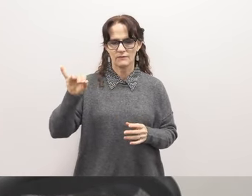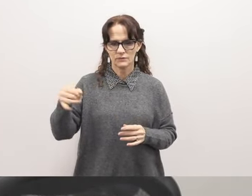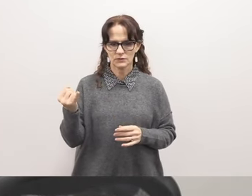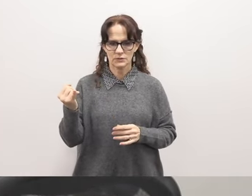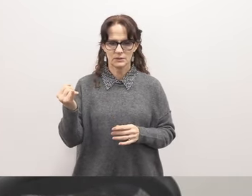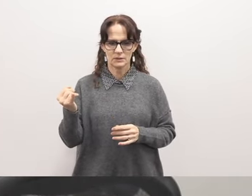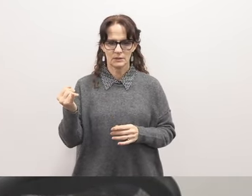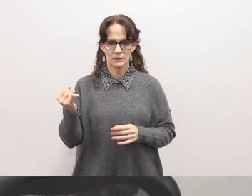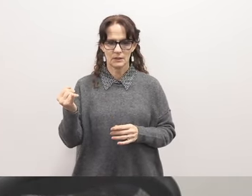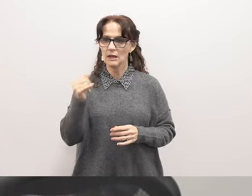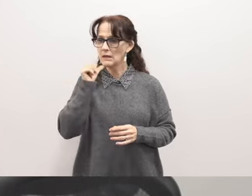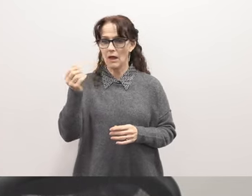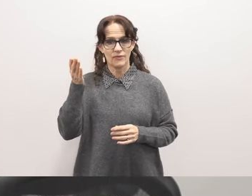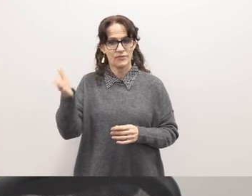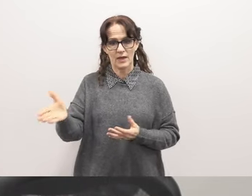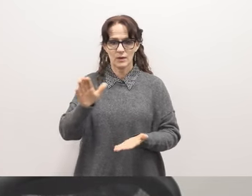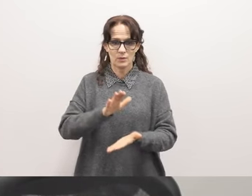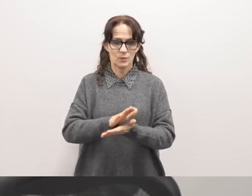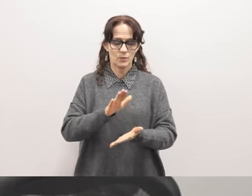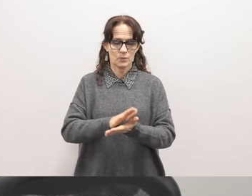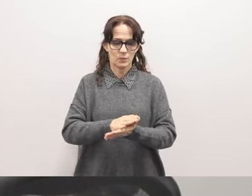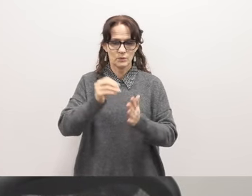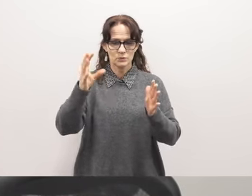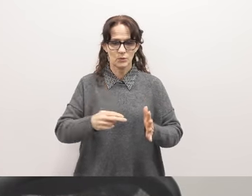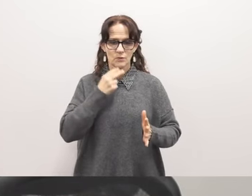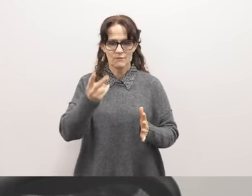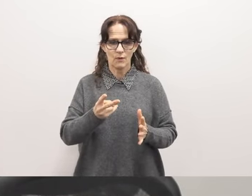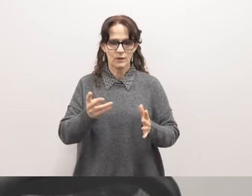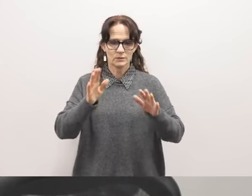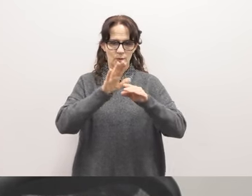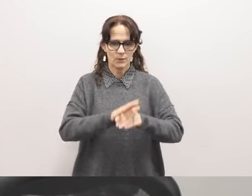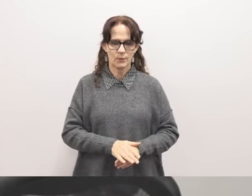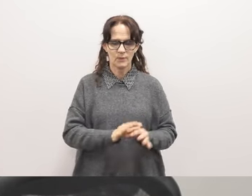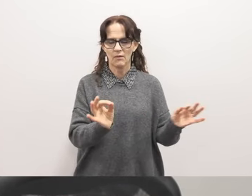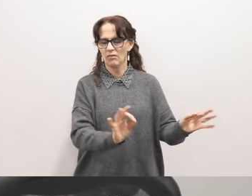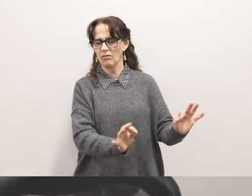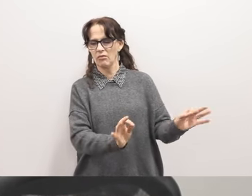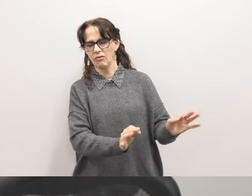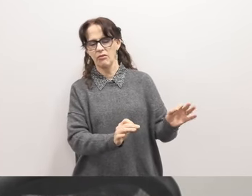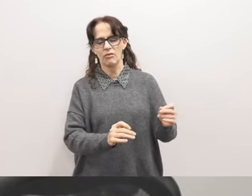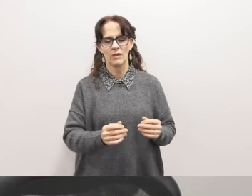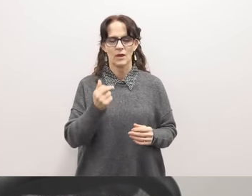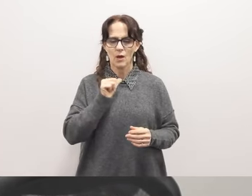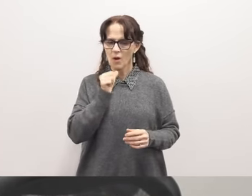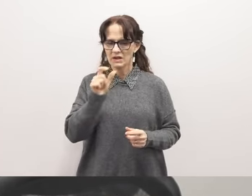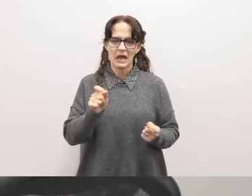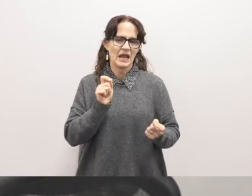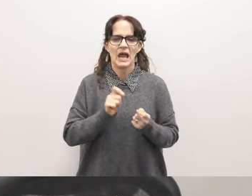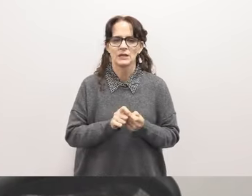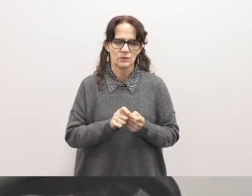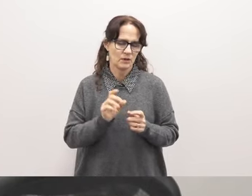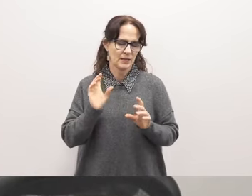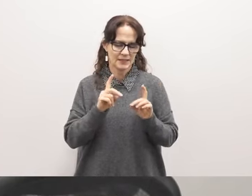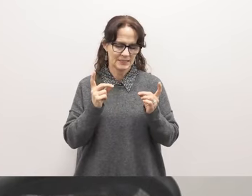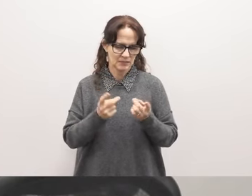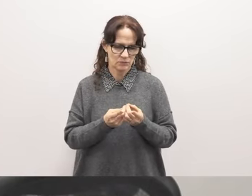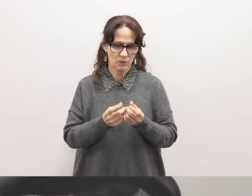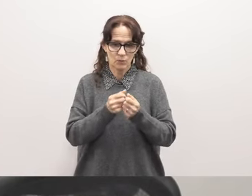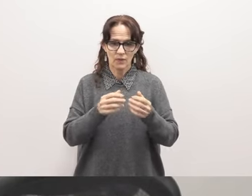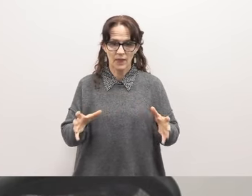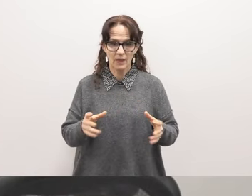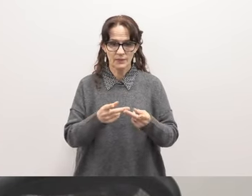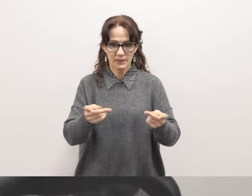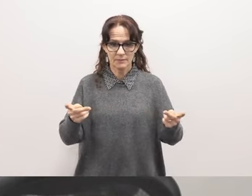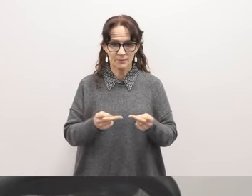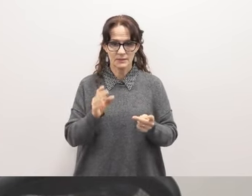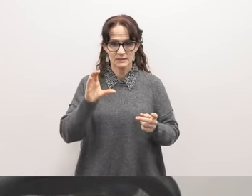Without CFJs in our school sites, student voice would be reverted back to unimportant or inaccurate in our district. Without these spaces